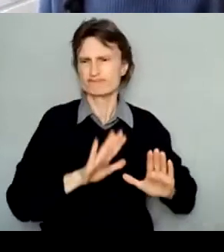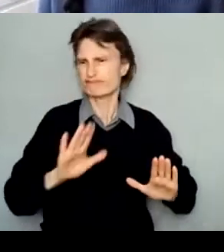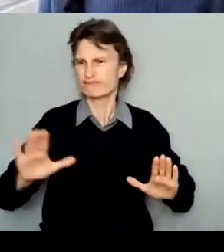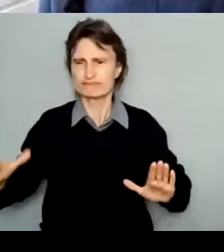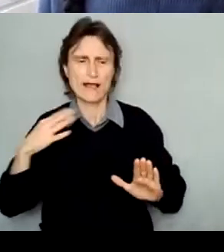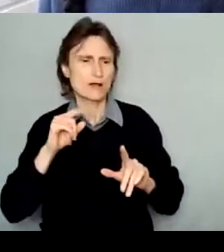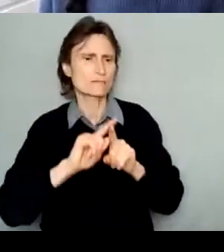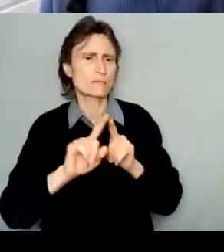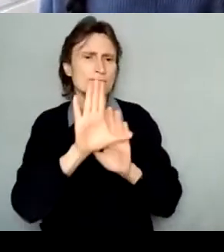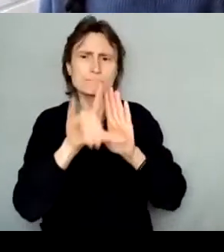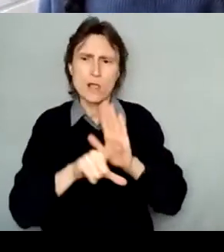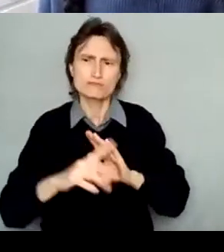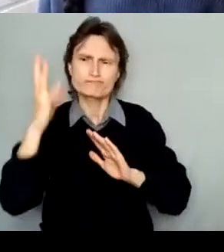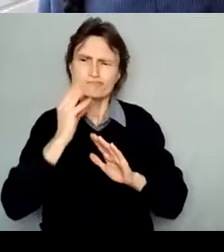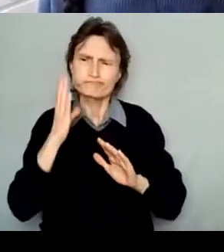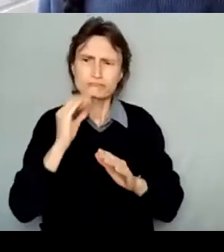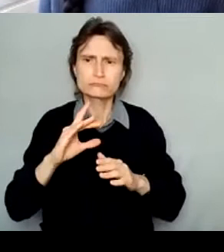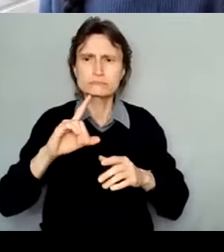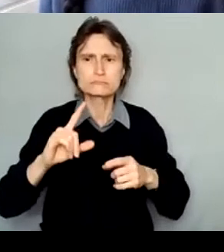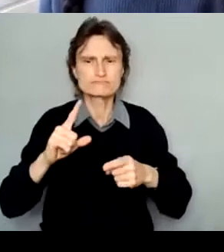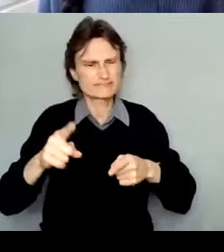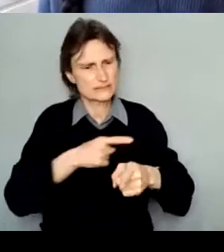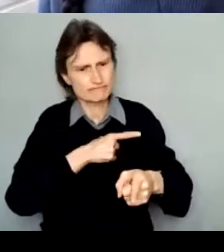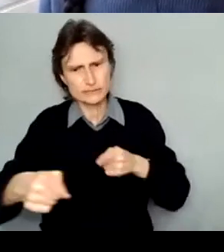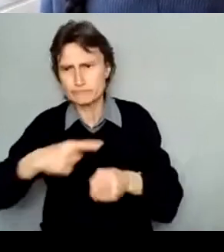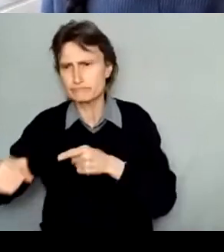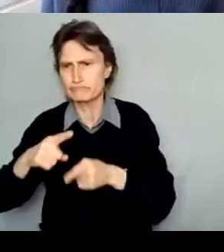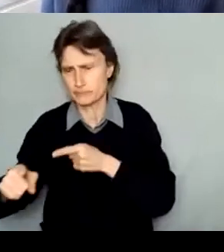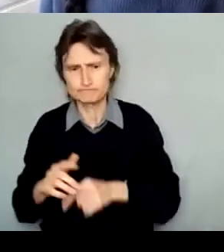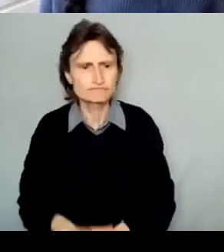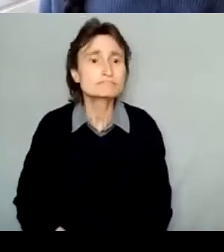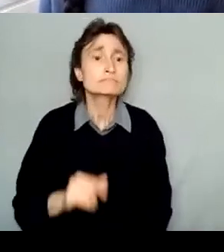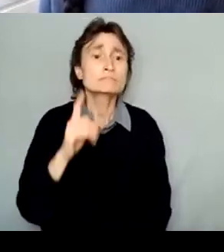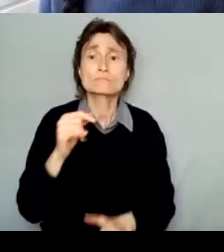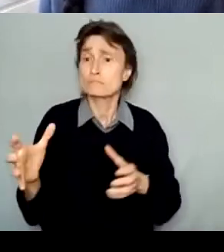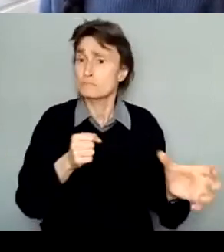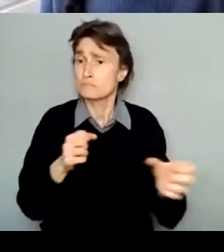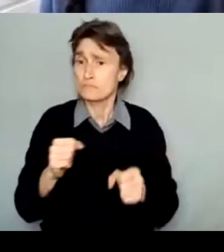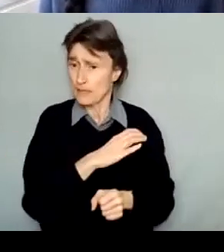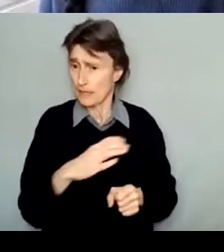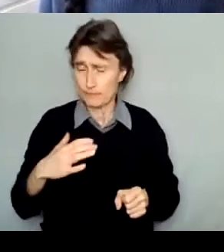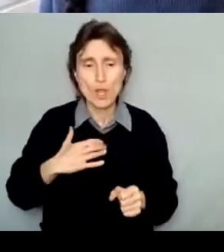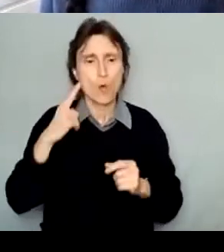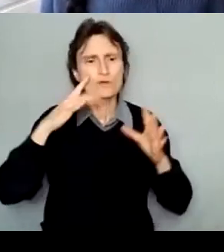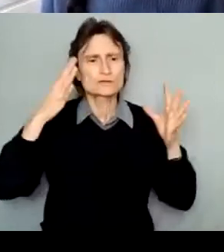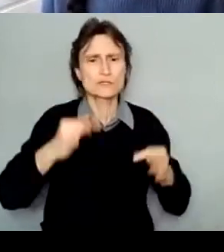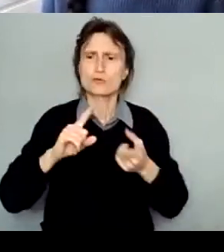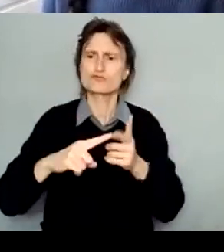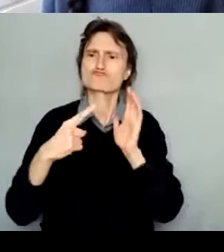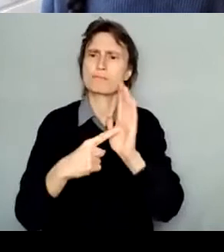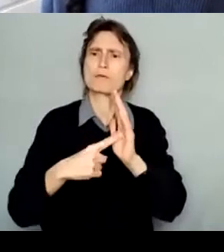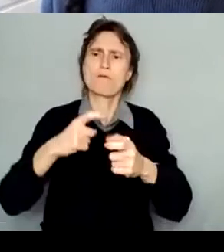artistic disciplines and practices. Assessment committees are chosen to represent the broad diversity of Calgary and its artistic